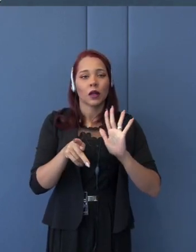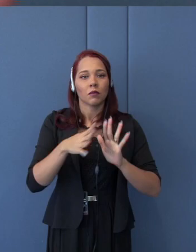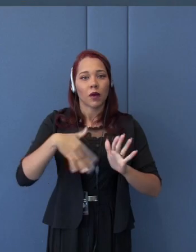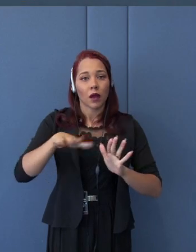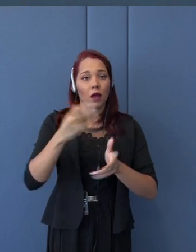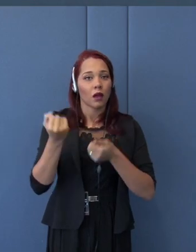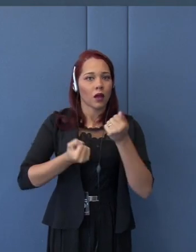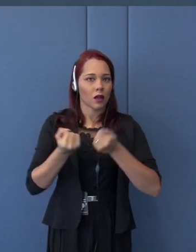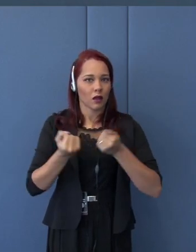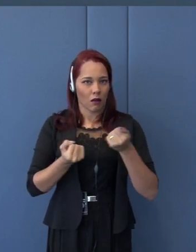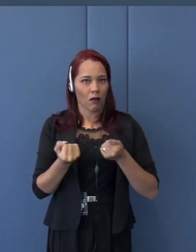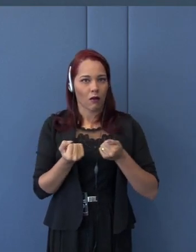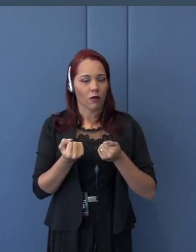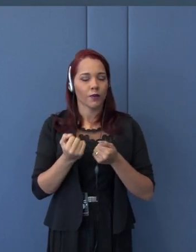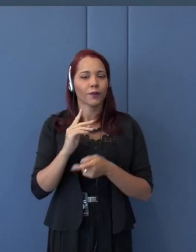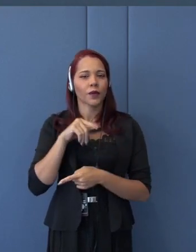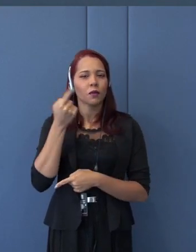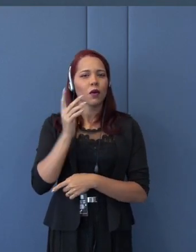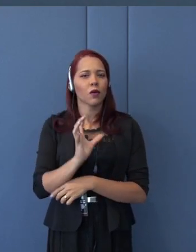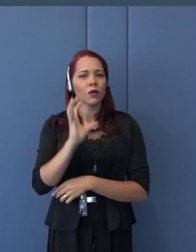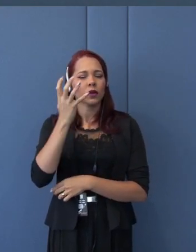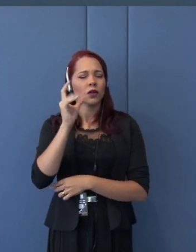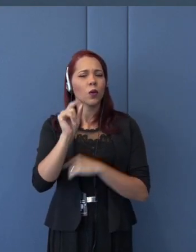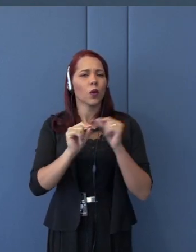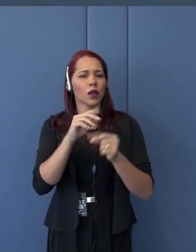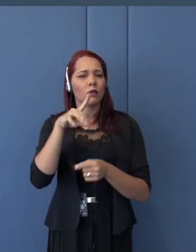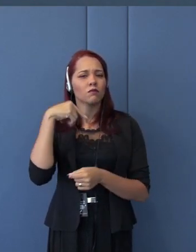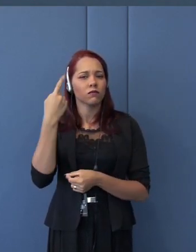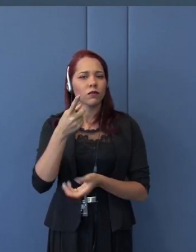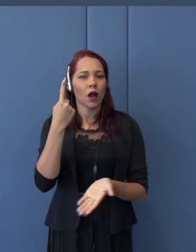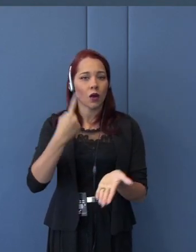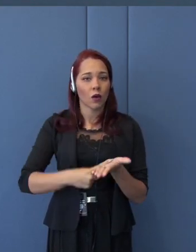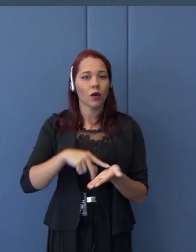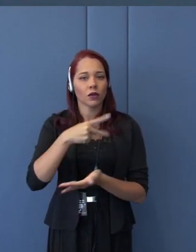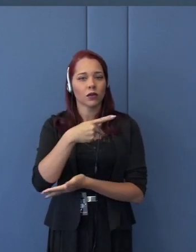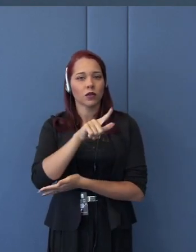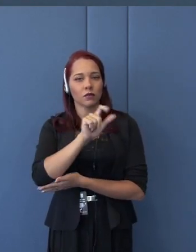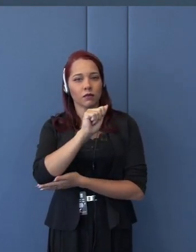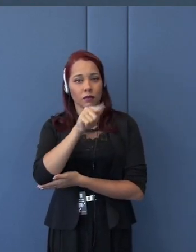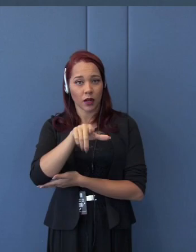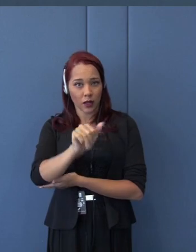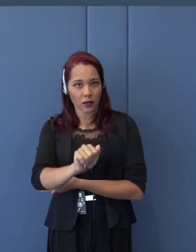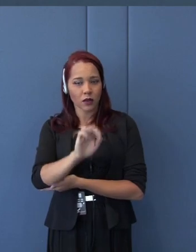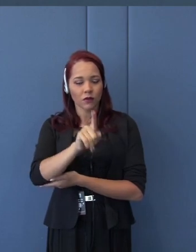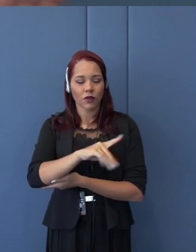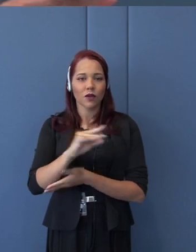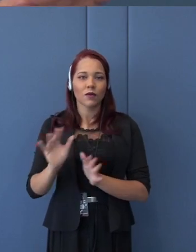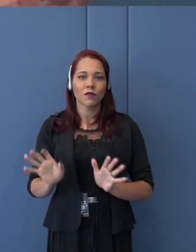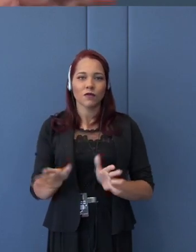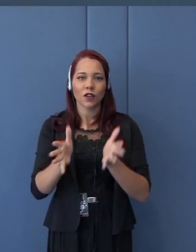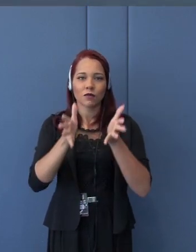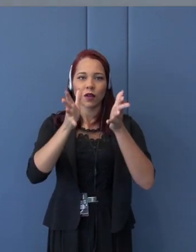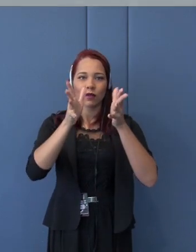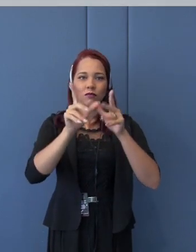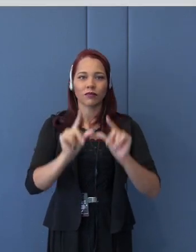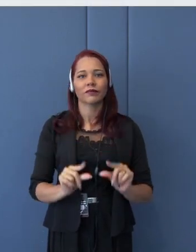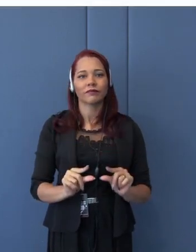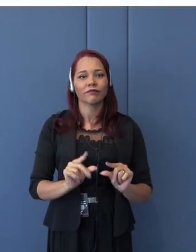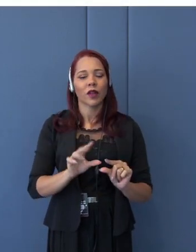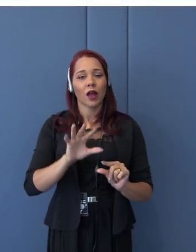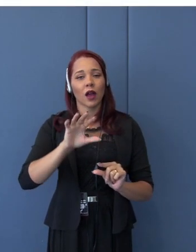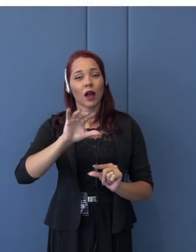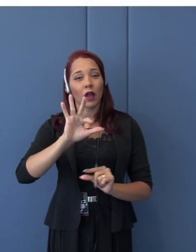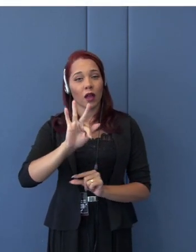after the Plaza Accord was foreign dialect investment. FDI went to those countries, like